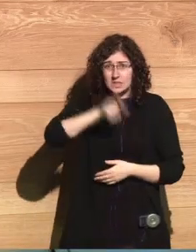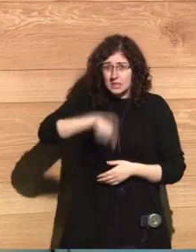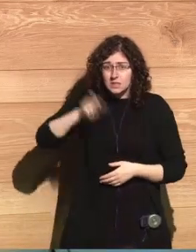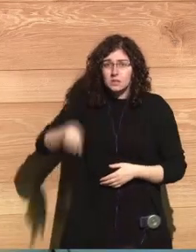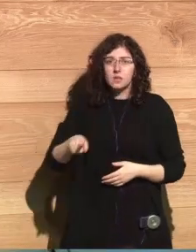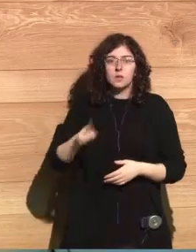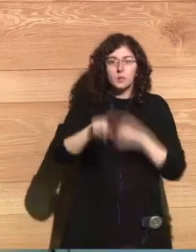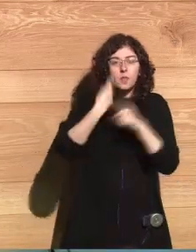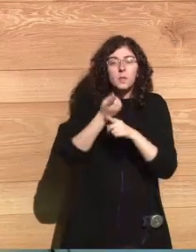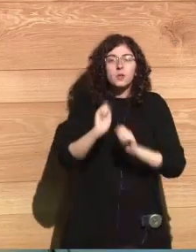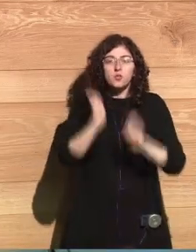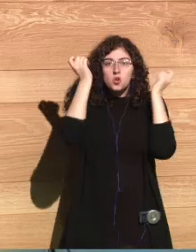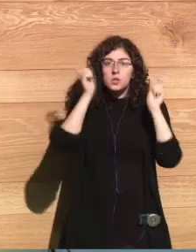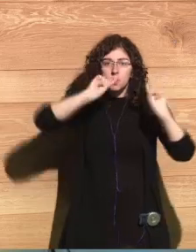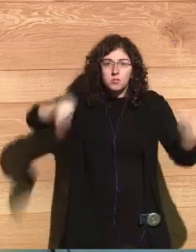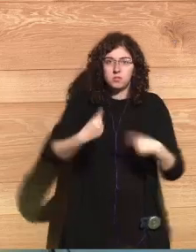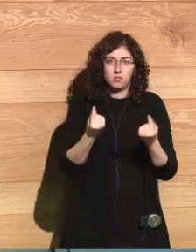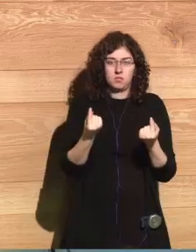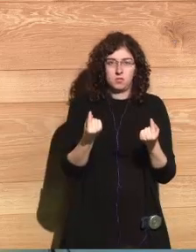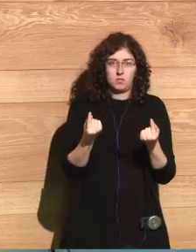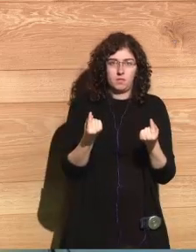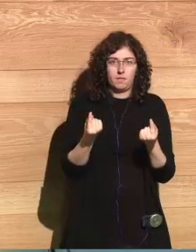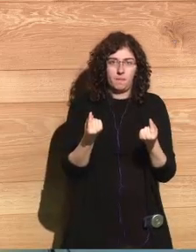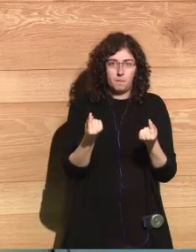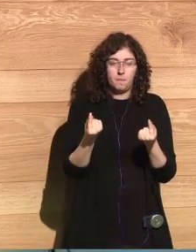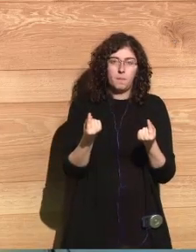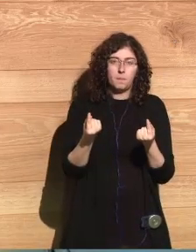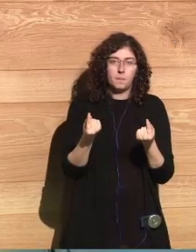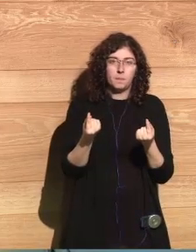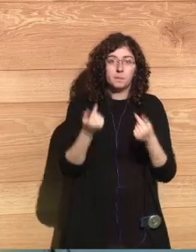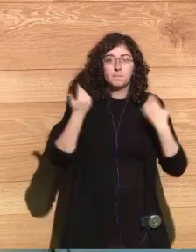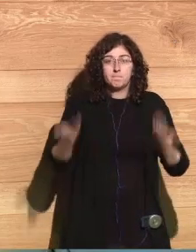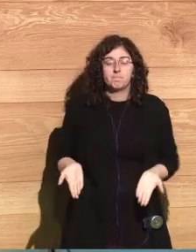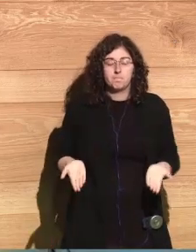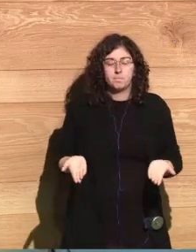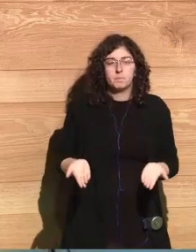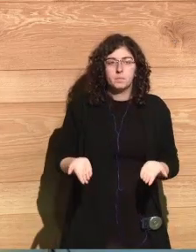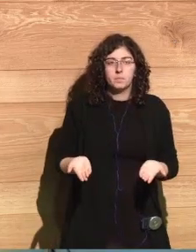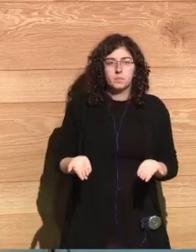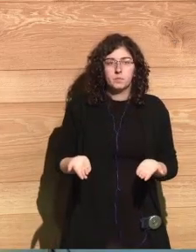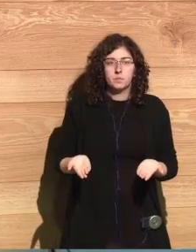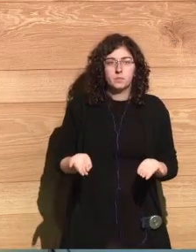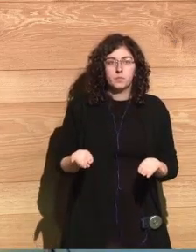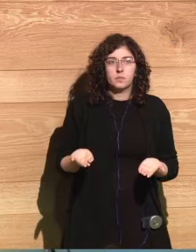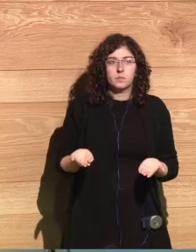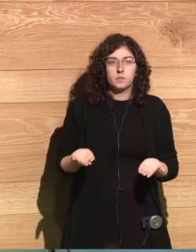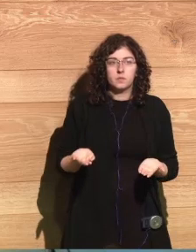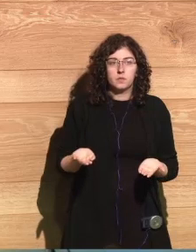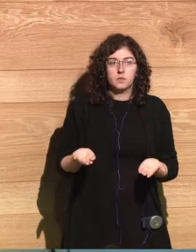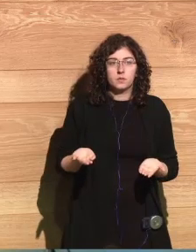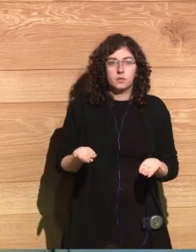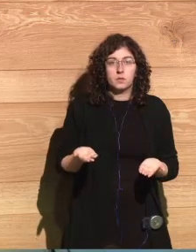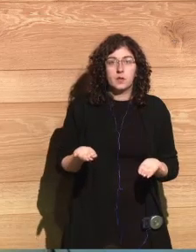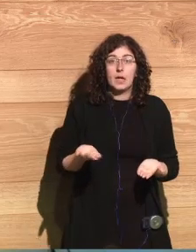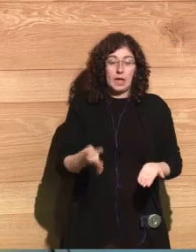And then we were able to, we were bestowed upon that very prestigious award, in which you gave such a brilliant